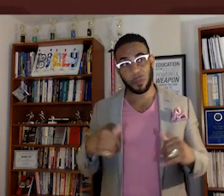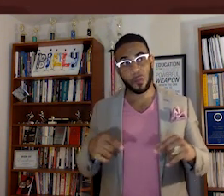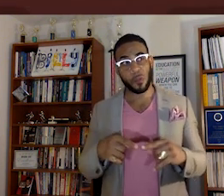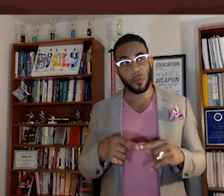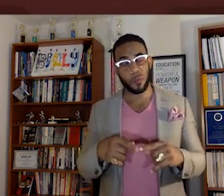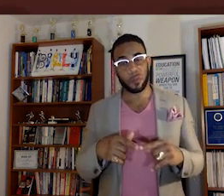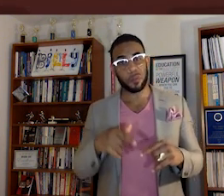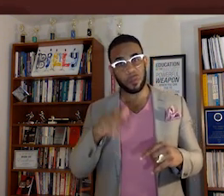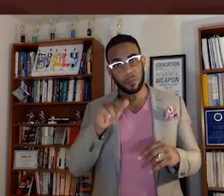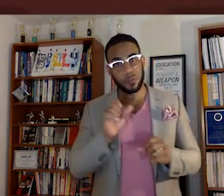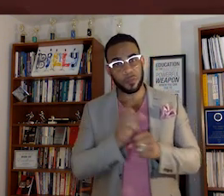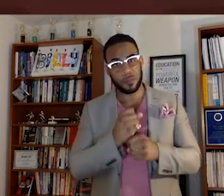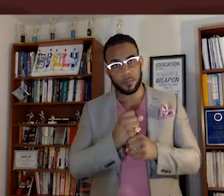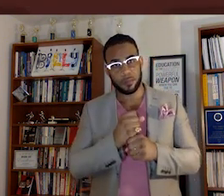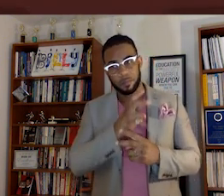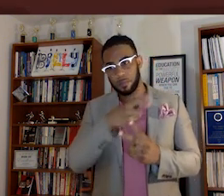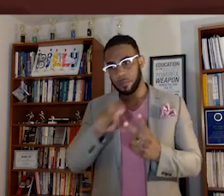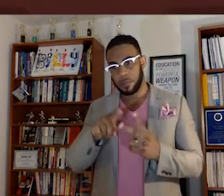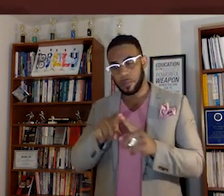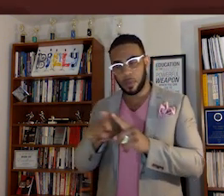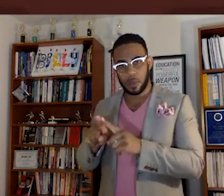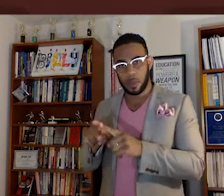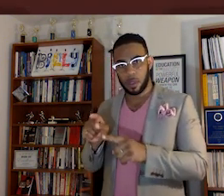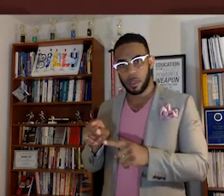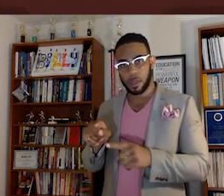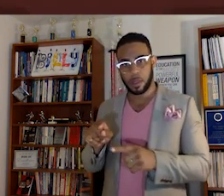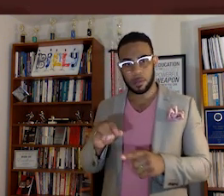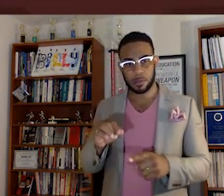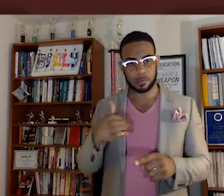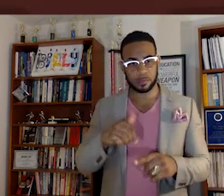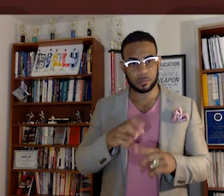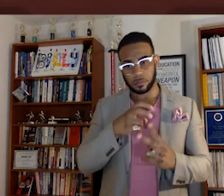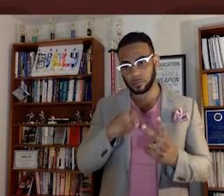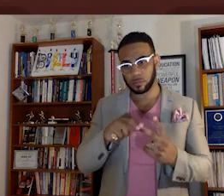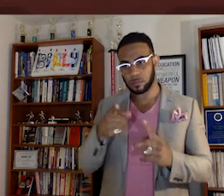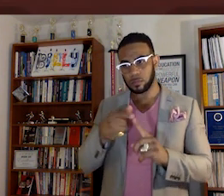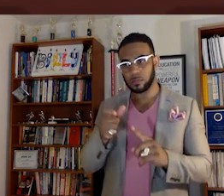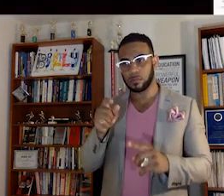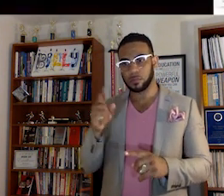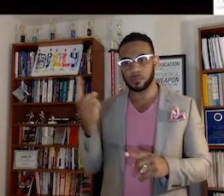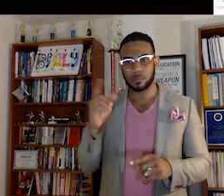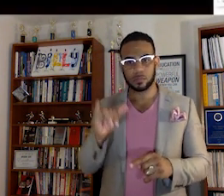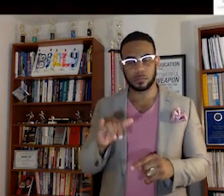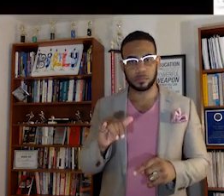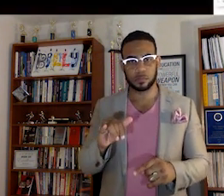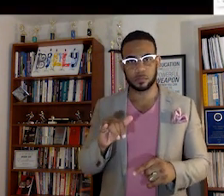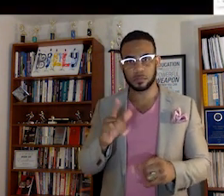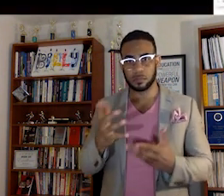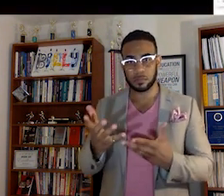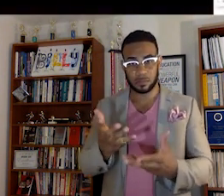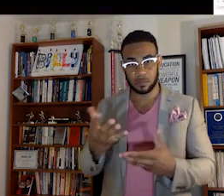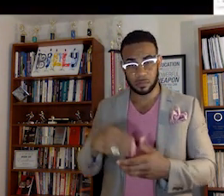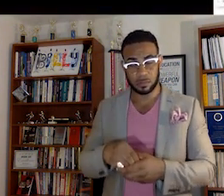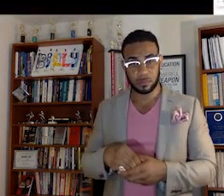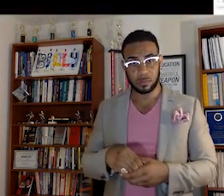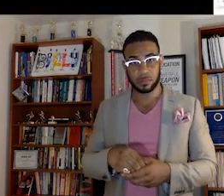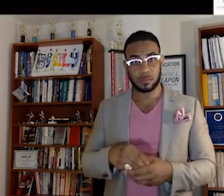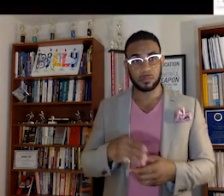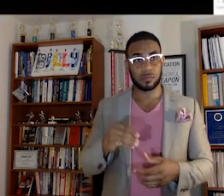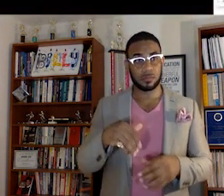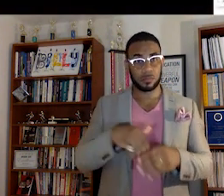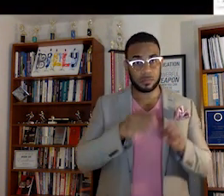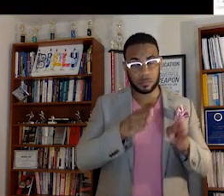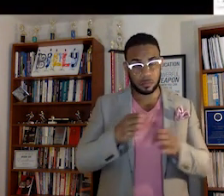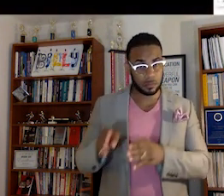we had to make a transition as well. And we transitioned from something that was engaging and